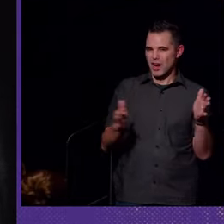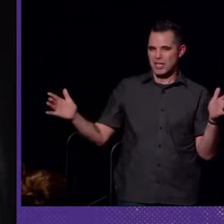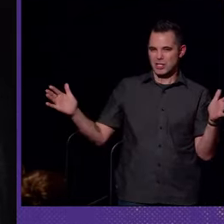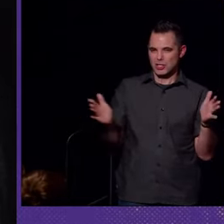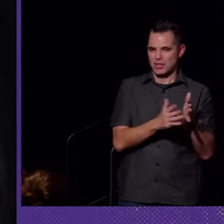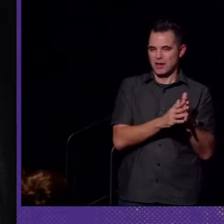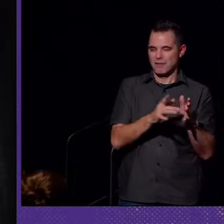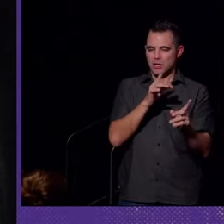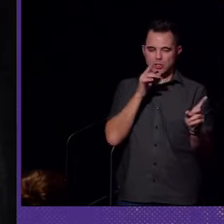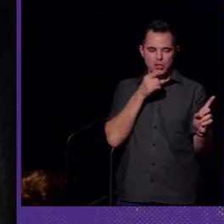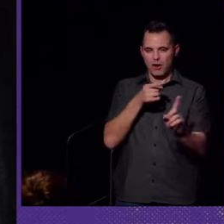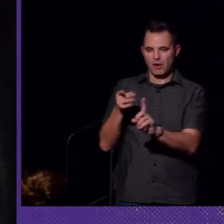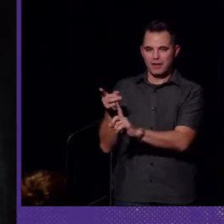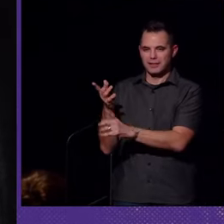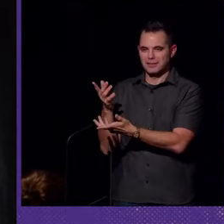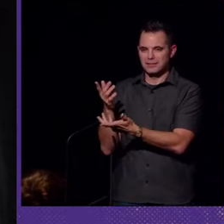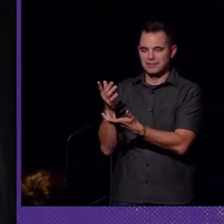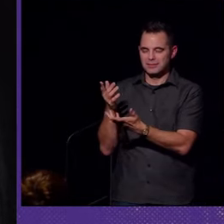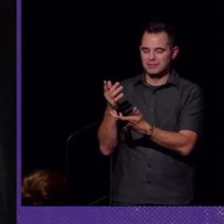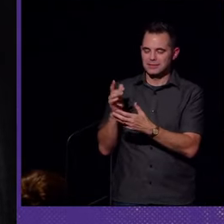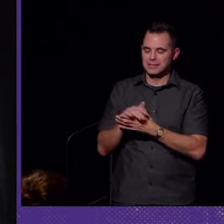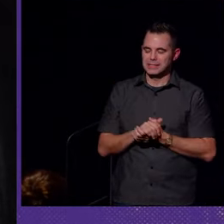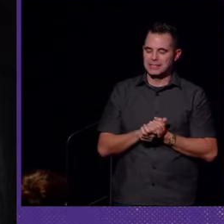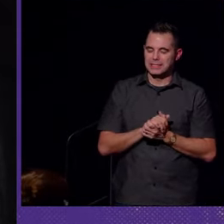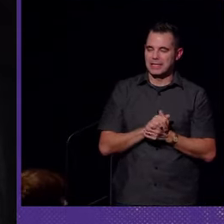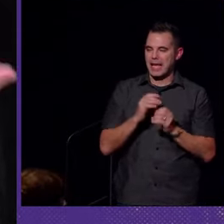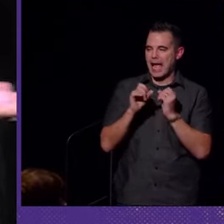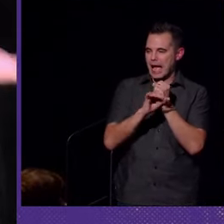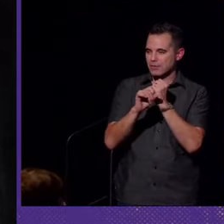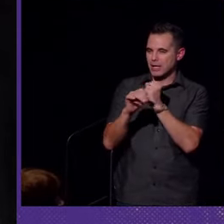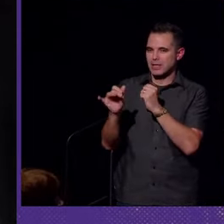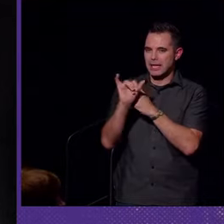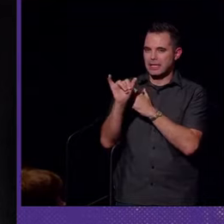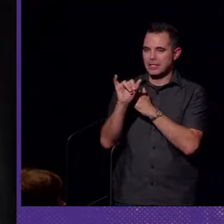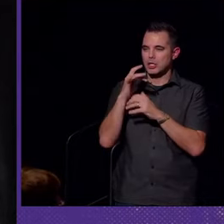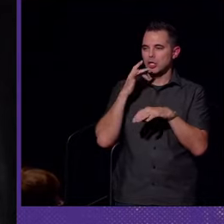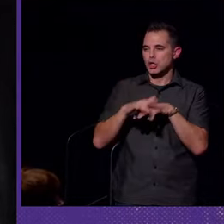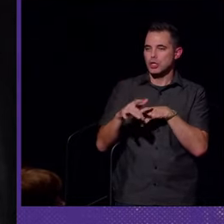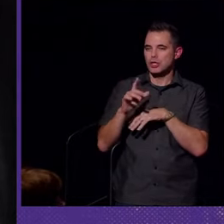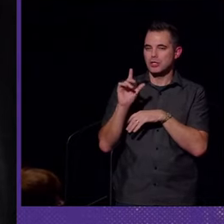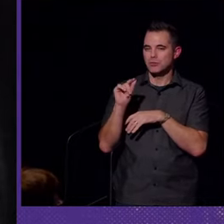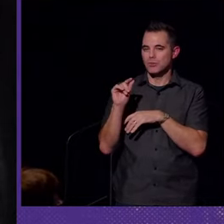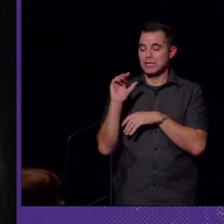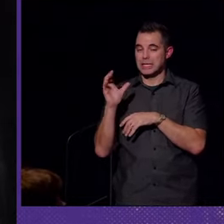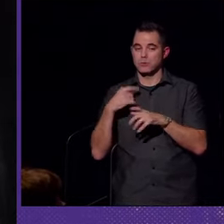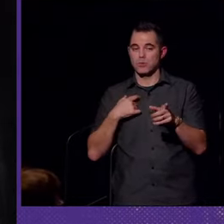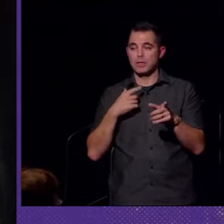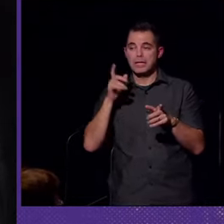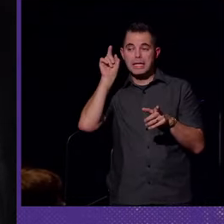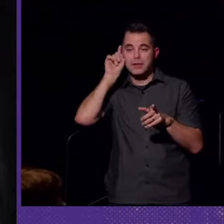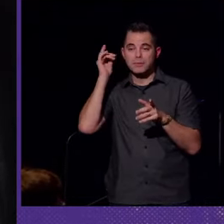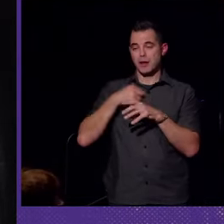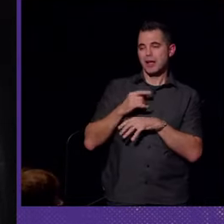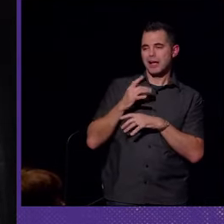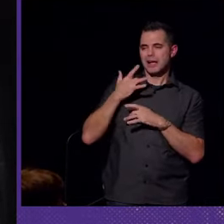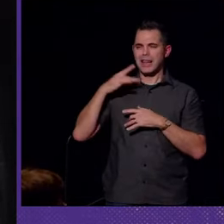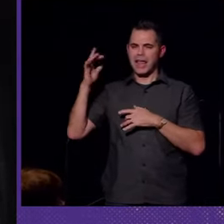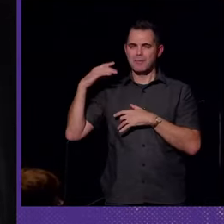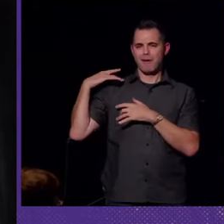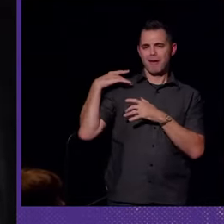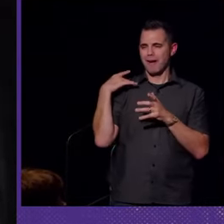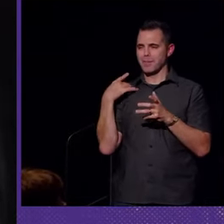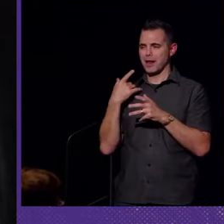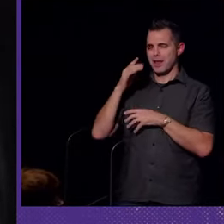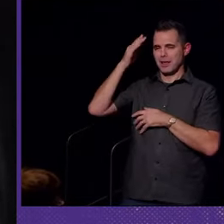of targeted, um, advertisement, like the early 20th century one. We're hearing is about glamour or about a